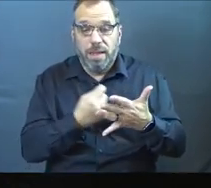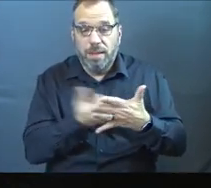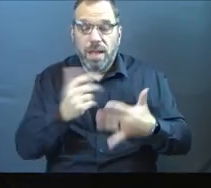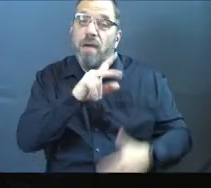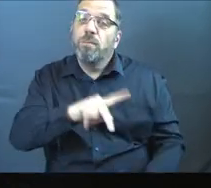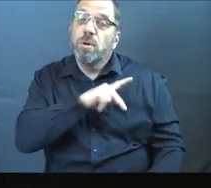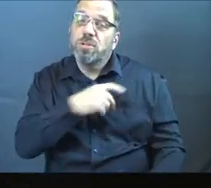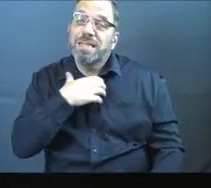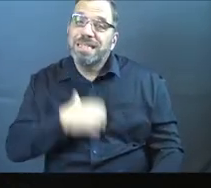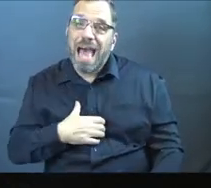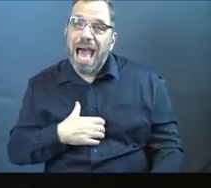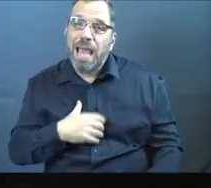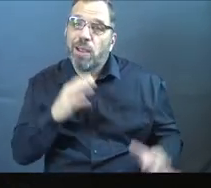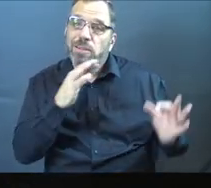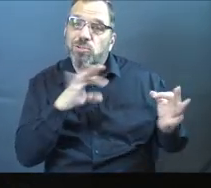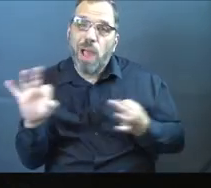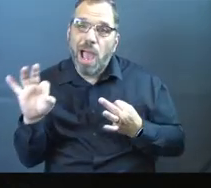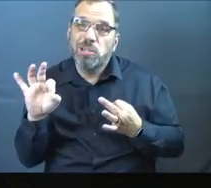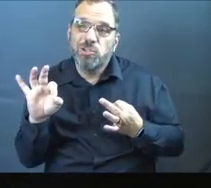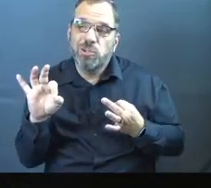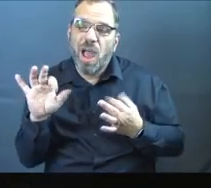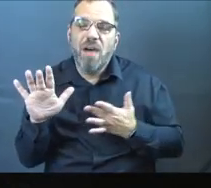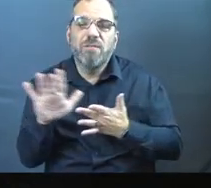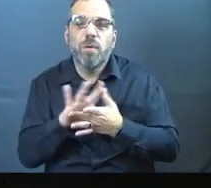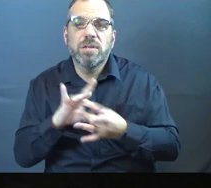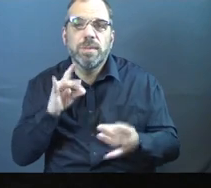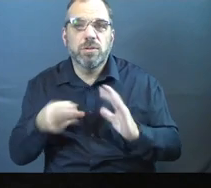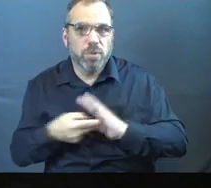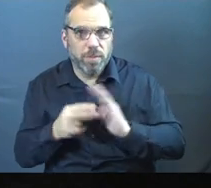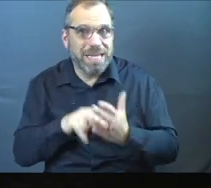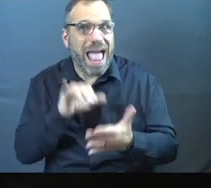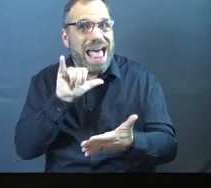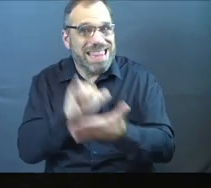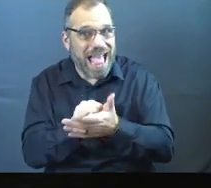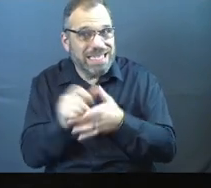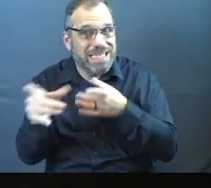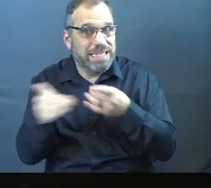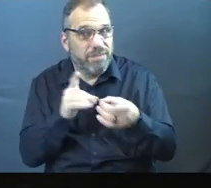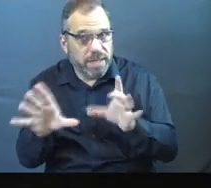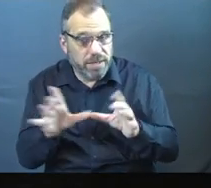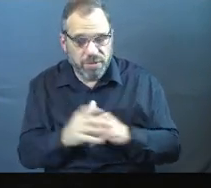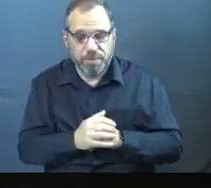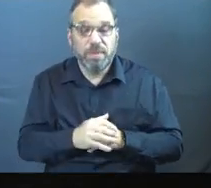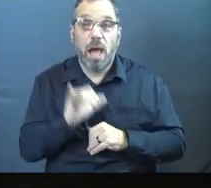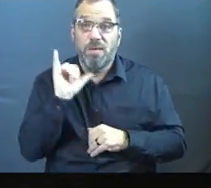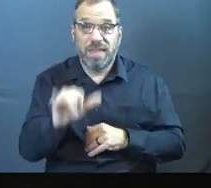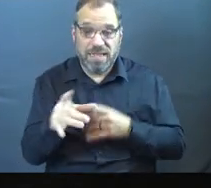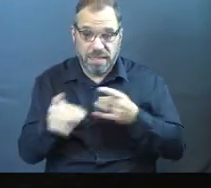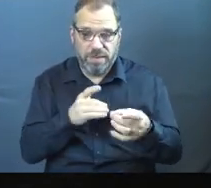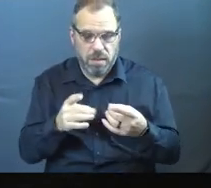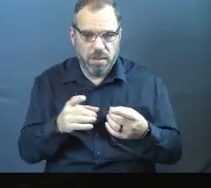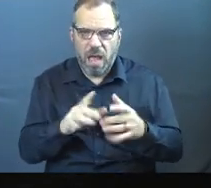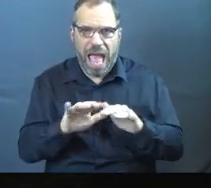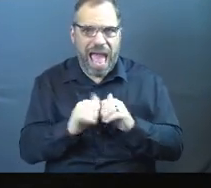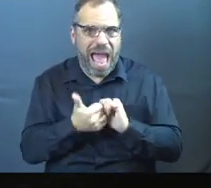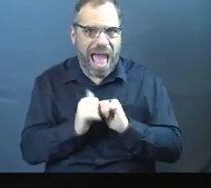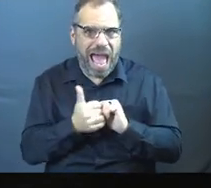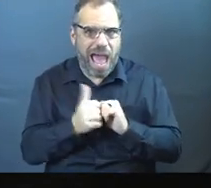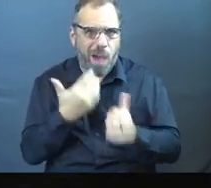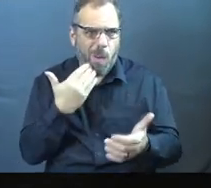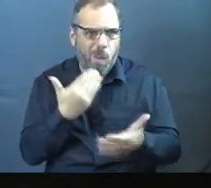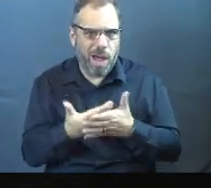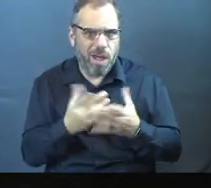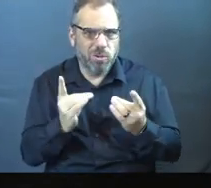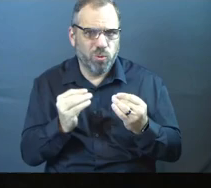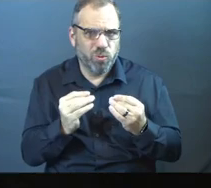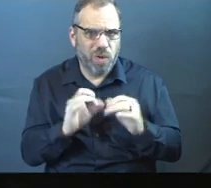of personal desires and distractions for a spiritual purpose. So that's the big picture. And if that's the big picture, then the question is, how do we do this well?